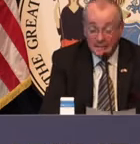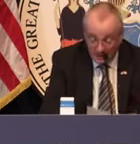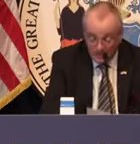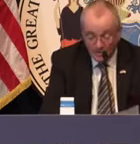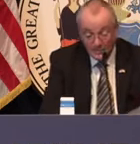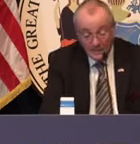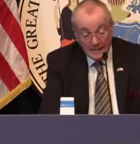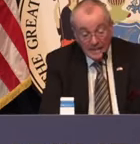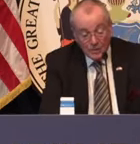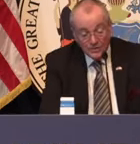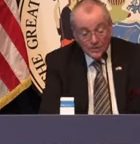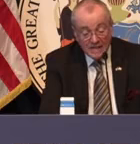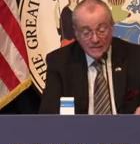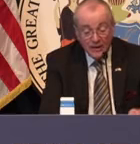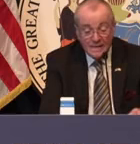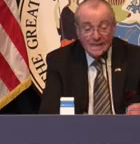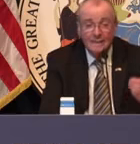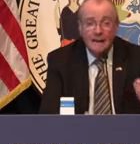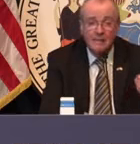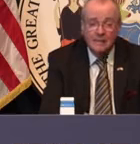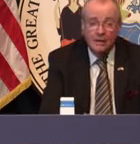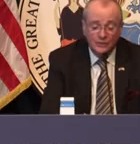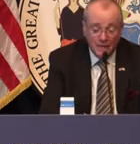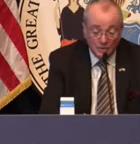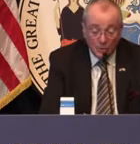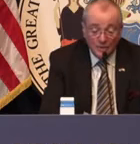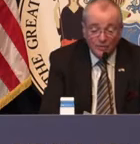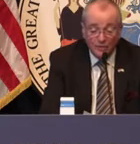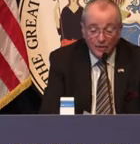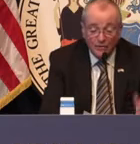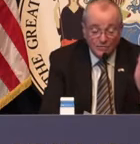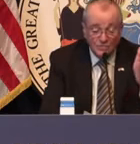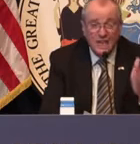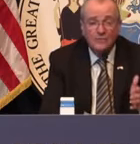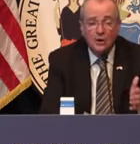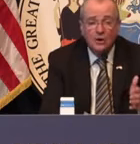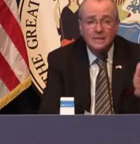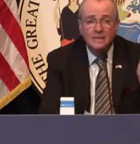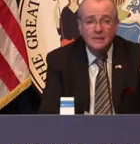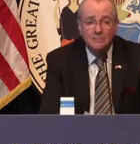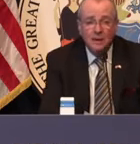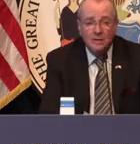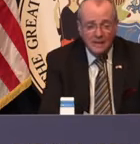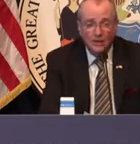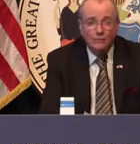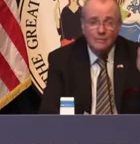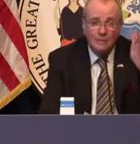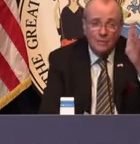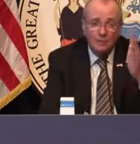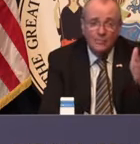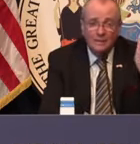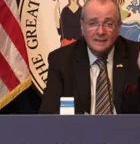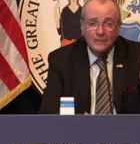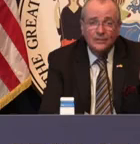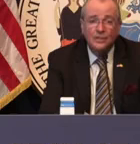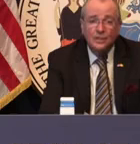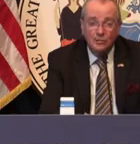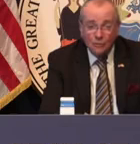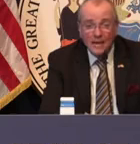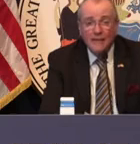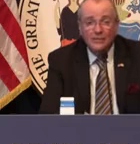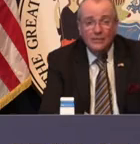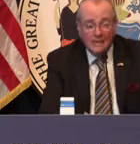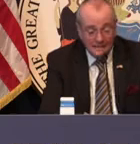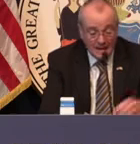and deliberate. And you understand that our economic health can only flow from safeguarded public health. Remember, public health